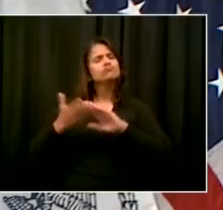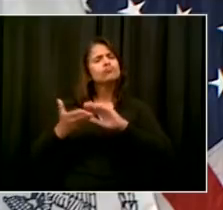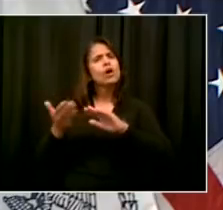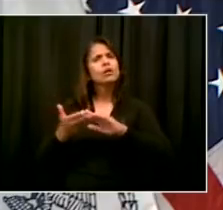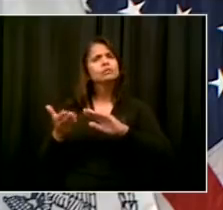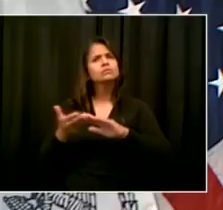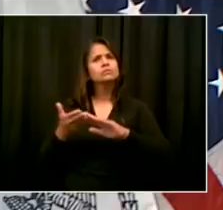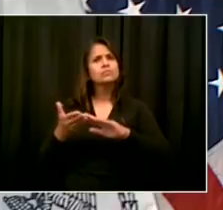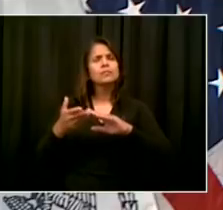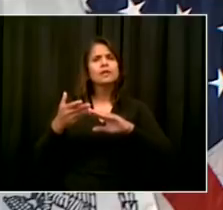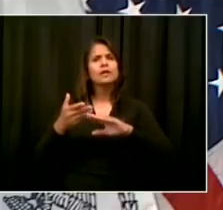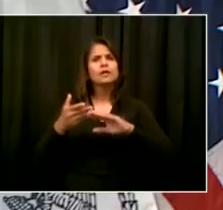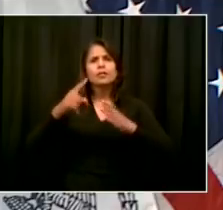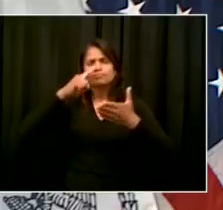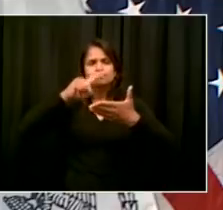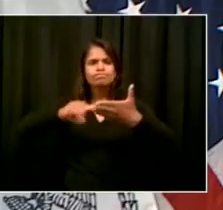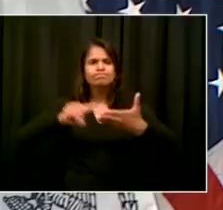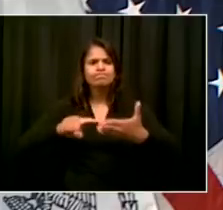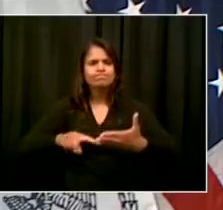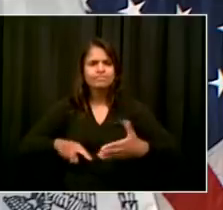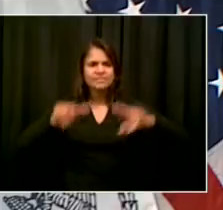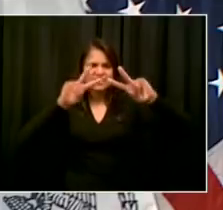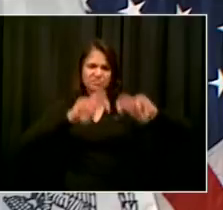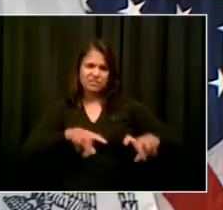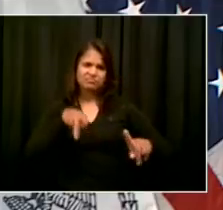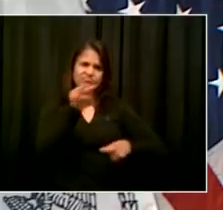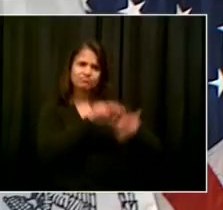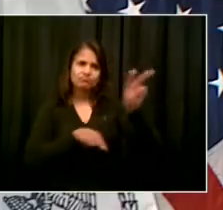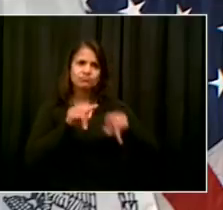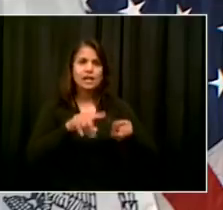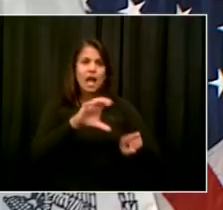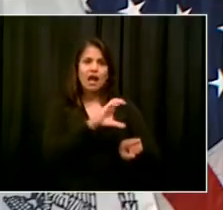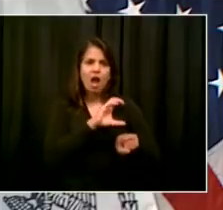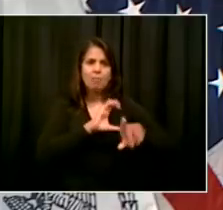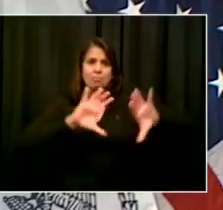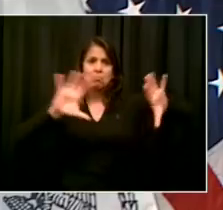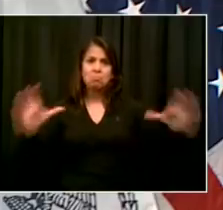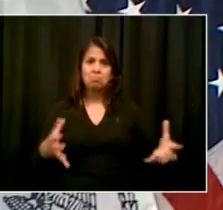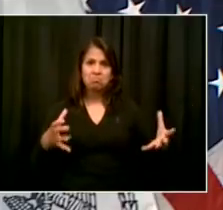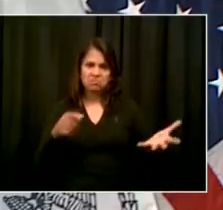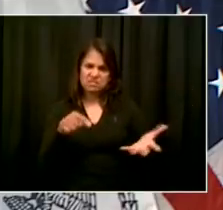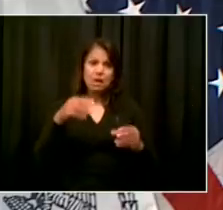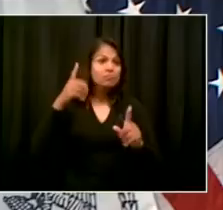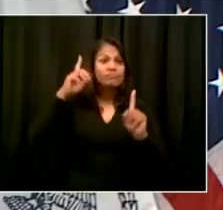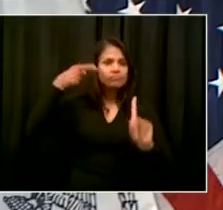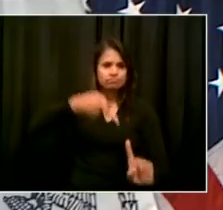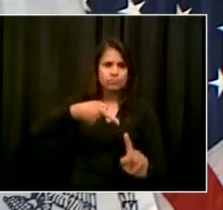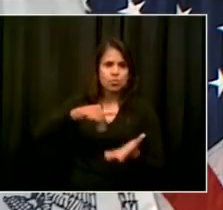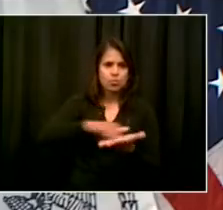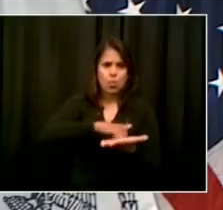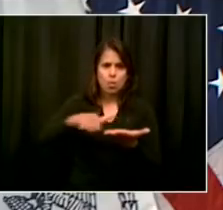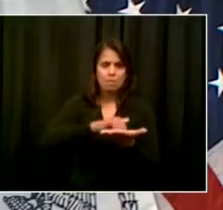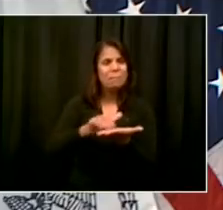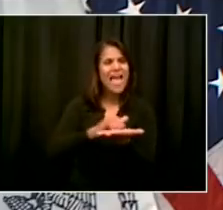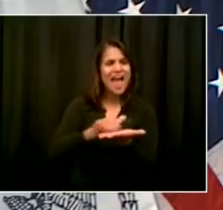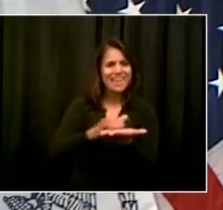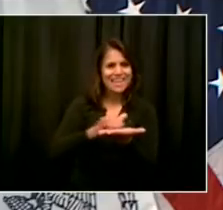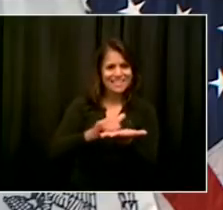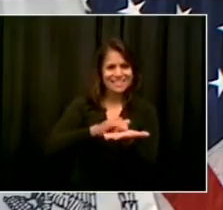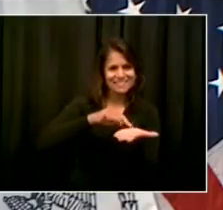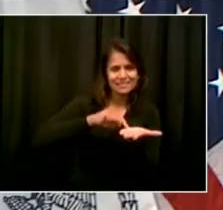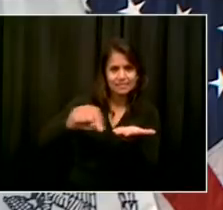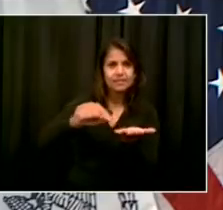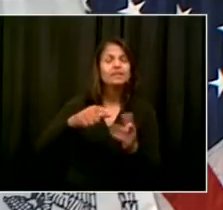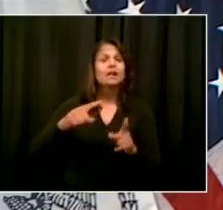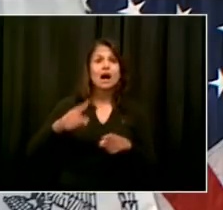had some type of barricades in front of them and including a number that even till now are still closing